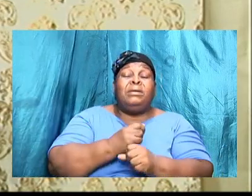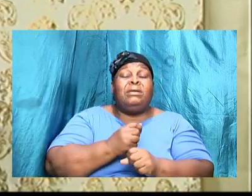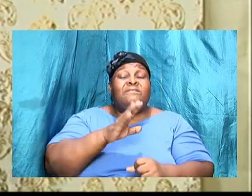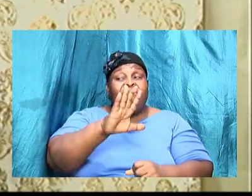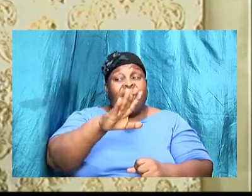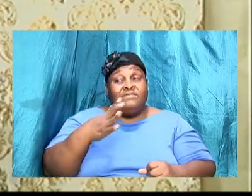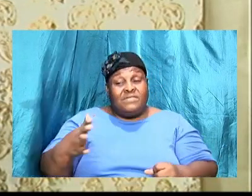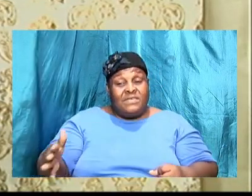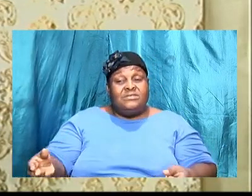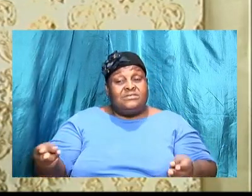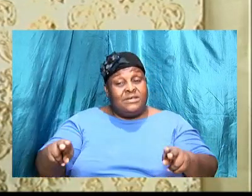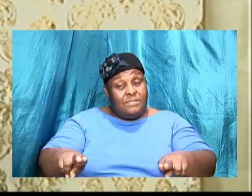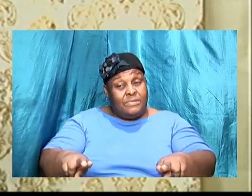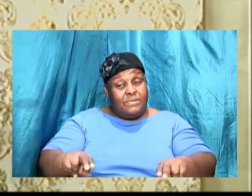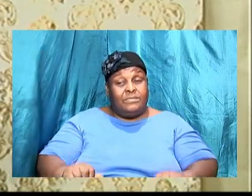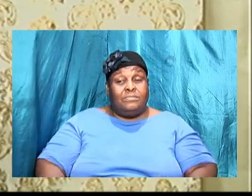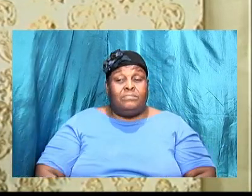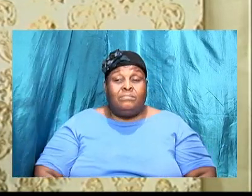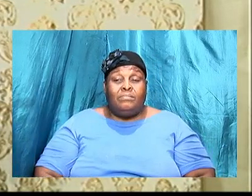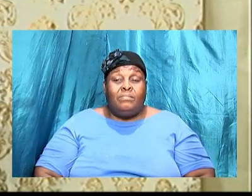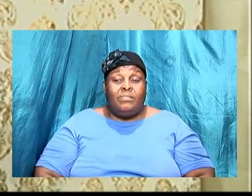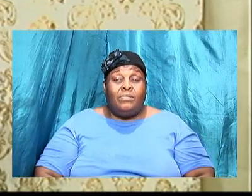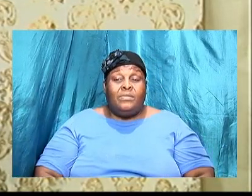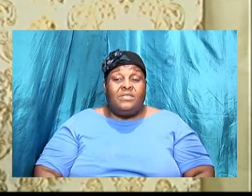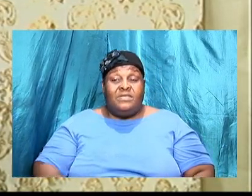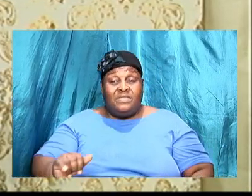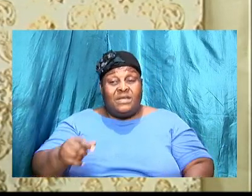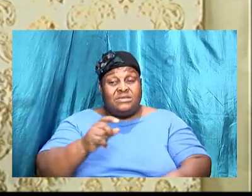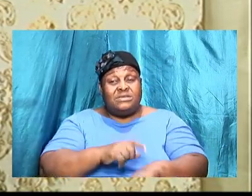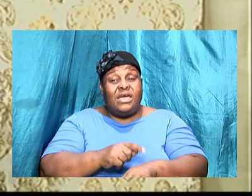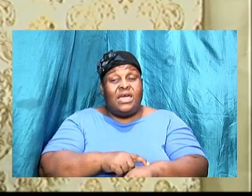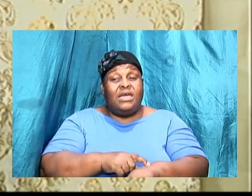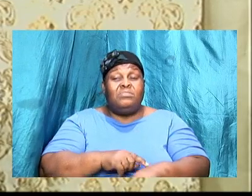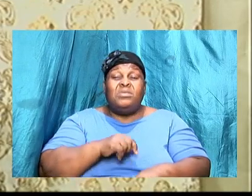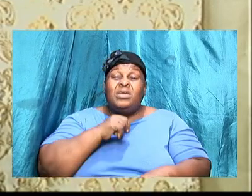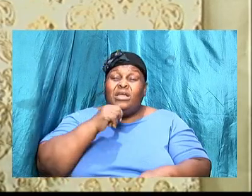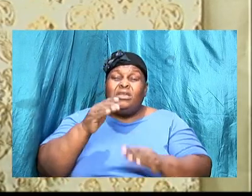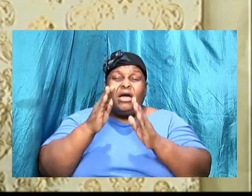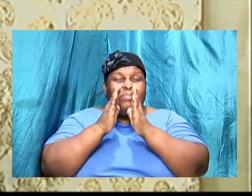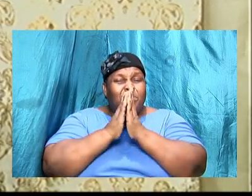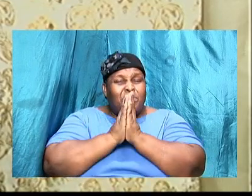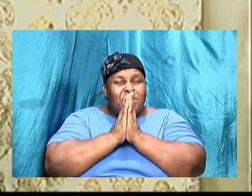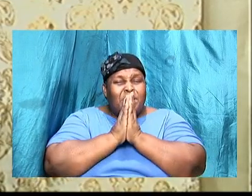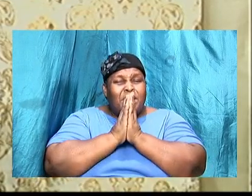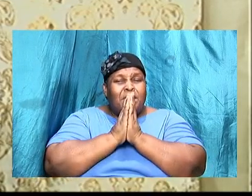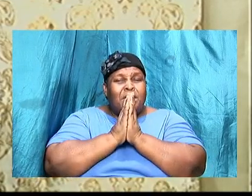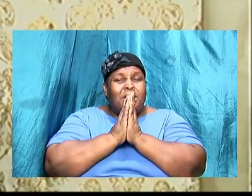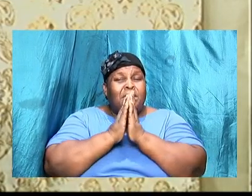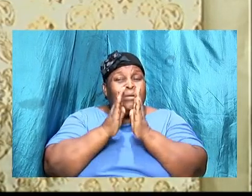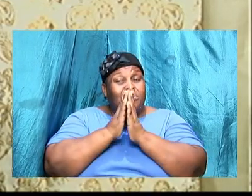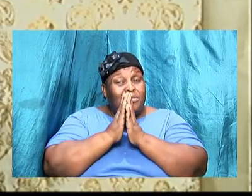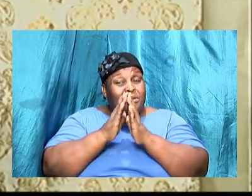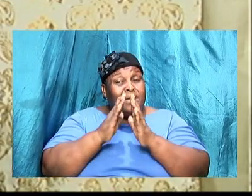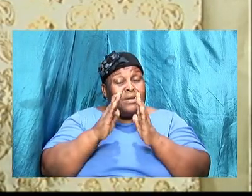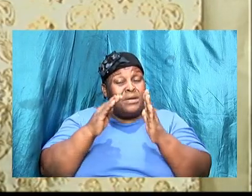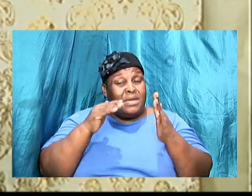asked her however from that time until now I have not prayed a prayer again to say